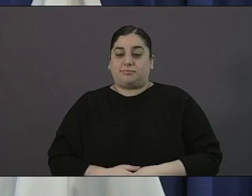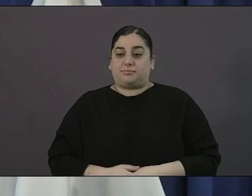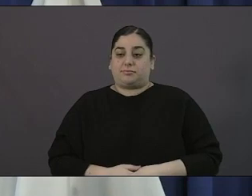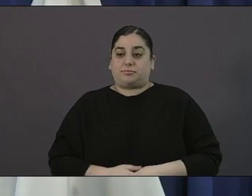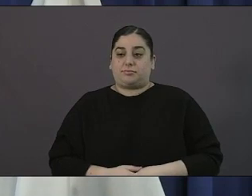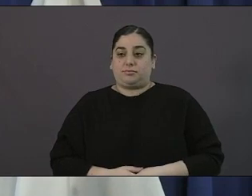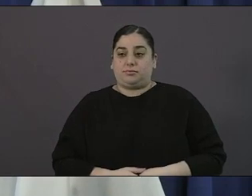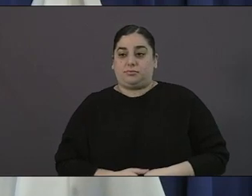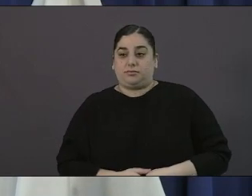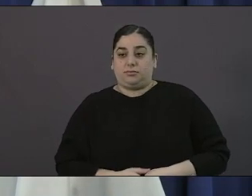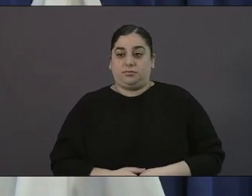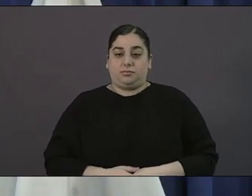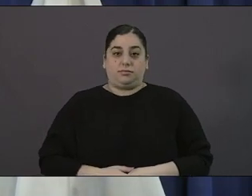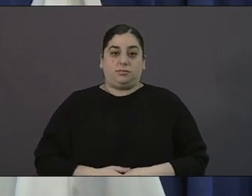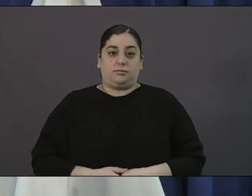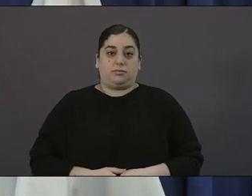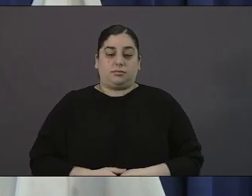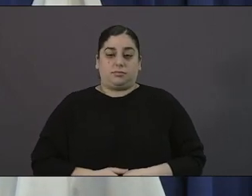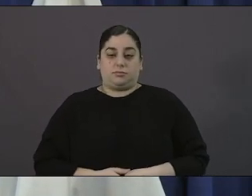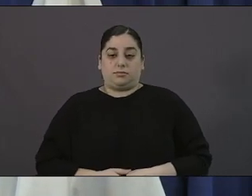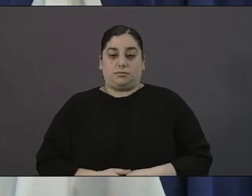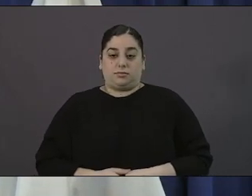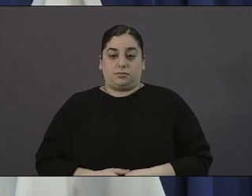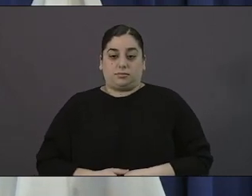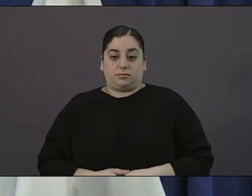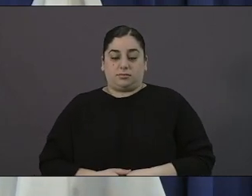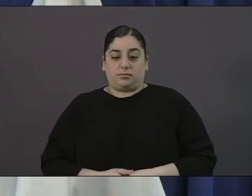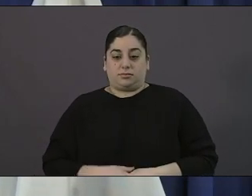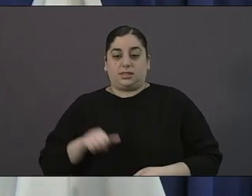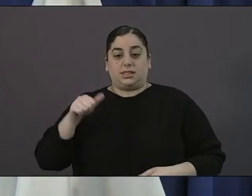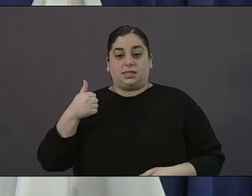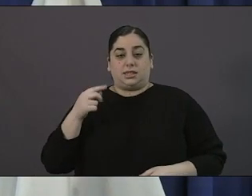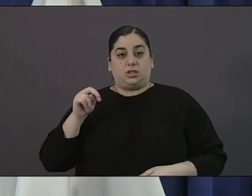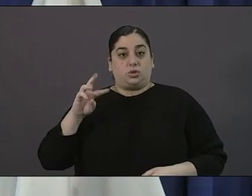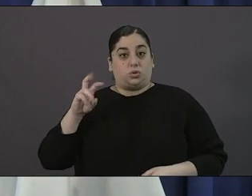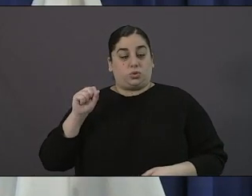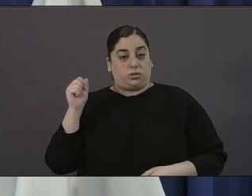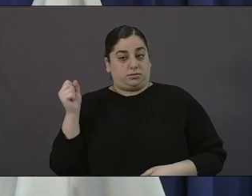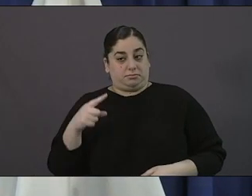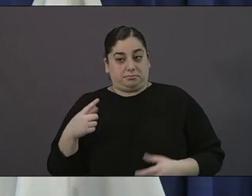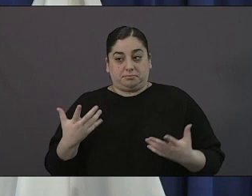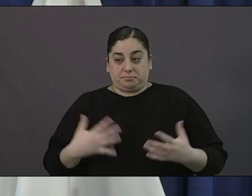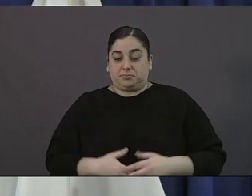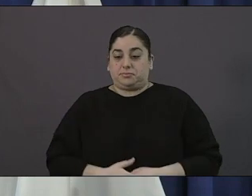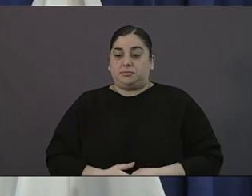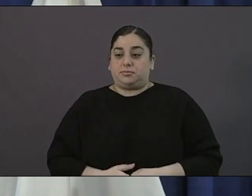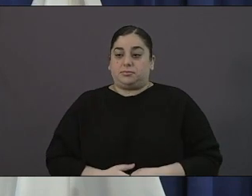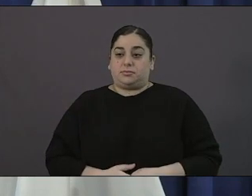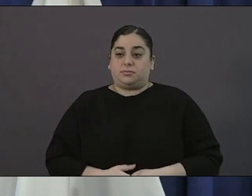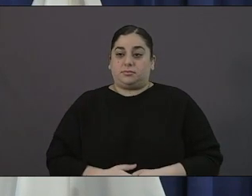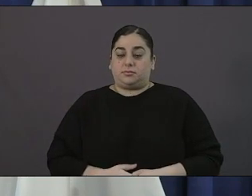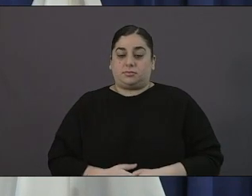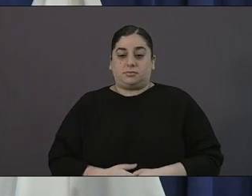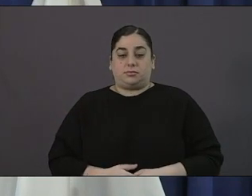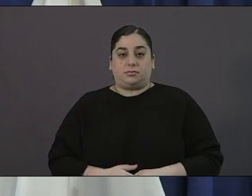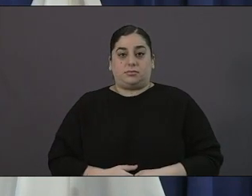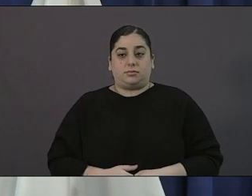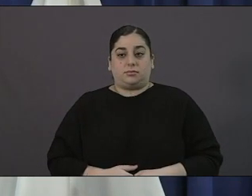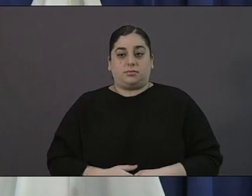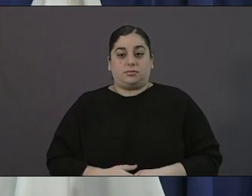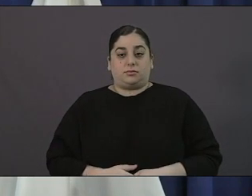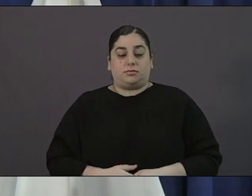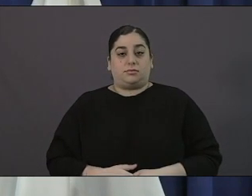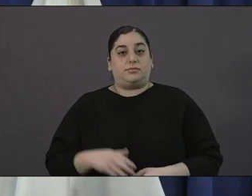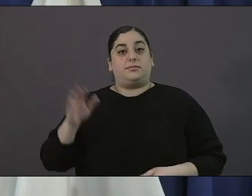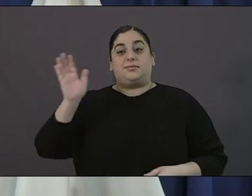hi mr mayor the first question comes from melissa with 10 news i want to go ahead hi mayor a